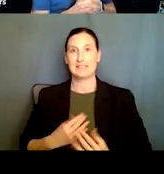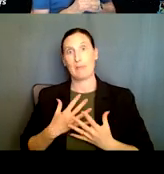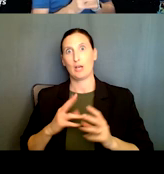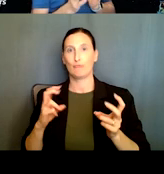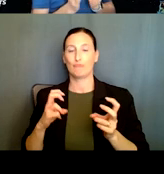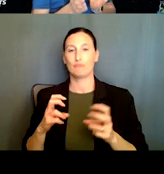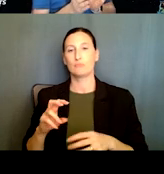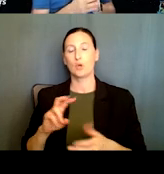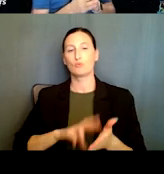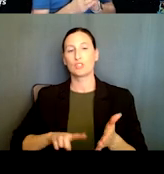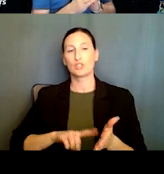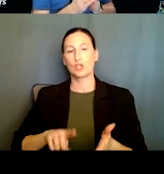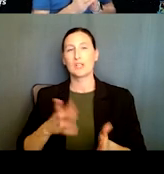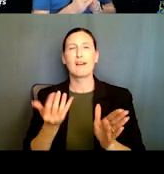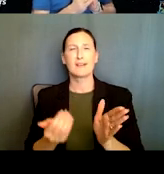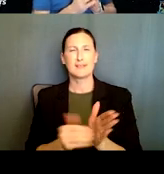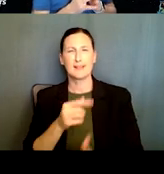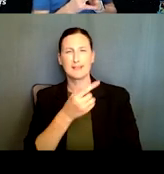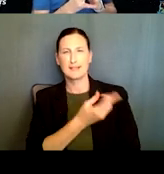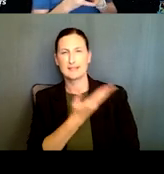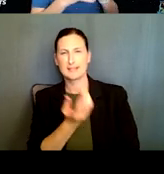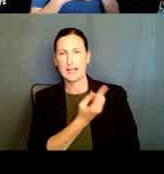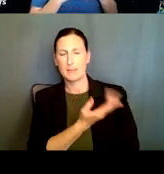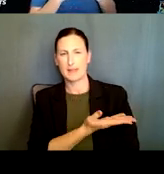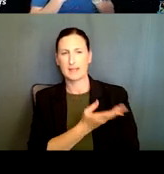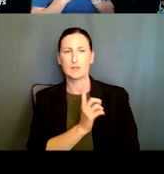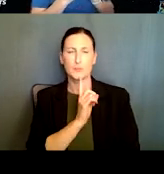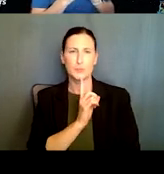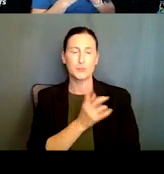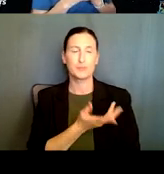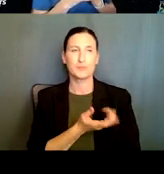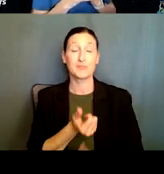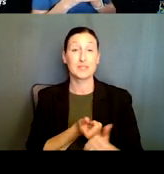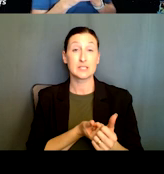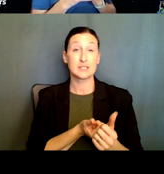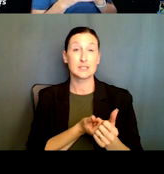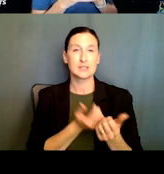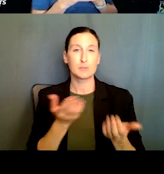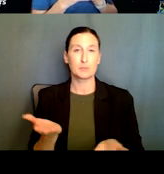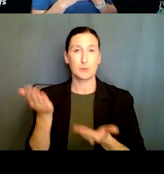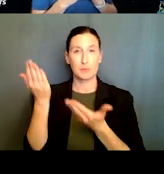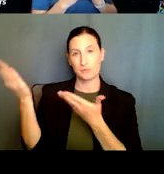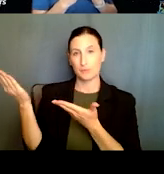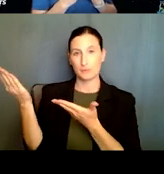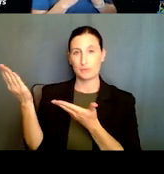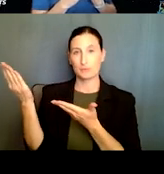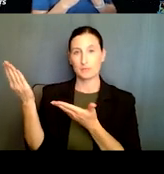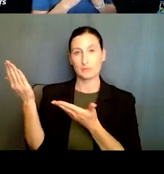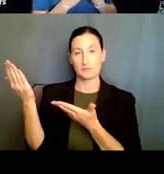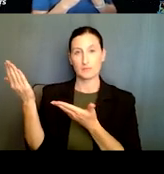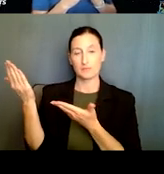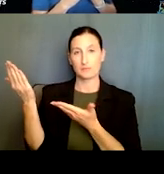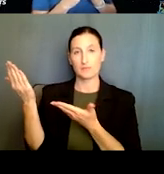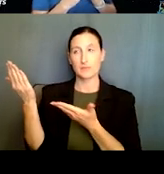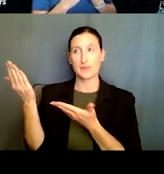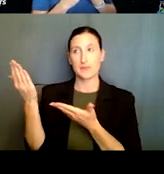um, and again, this is something where, um, essentially each, um, proposal, um, is